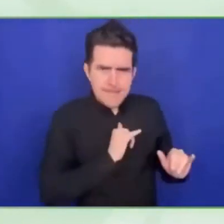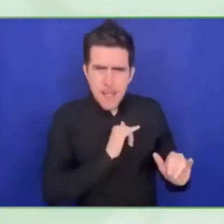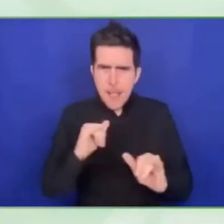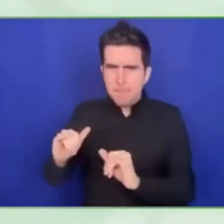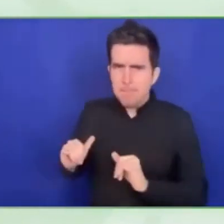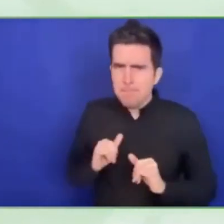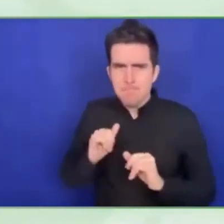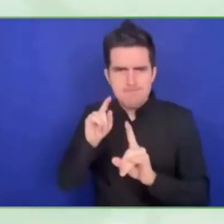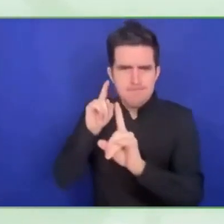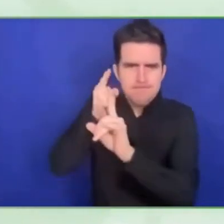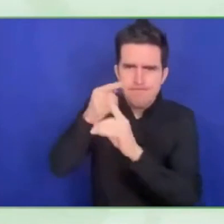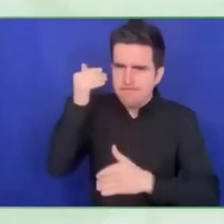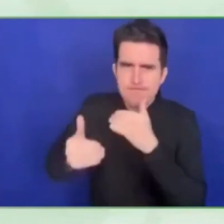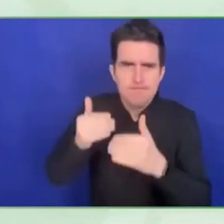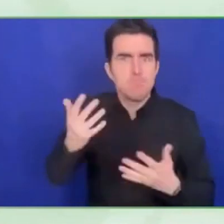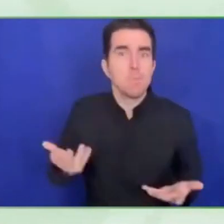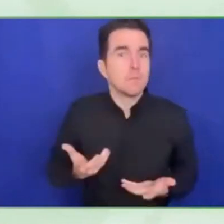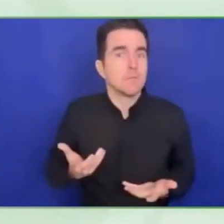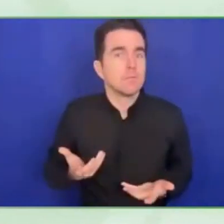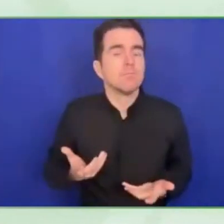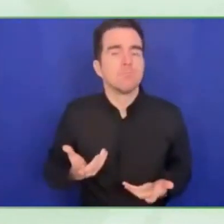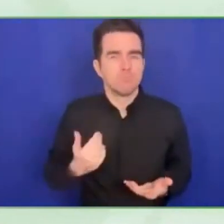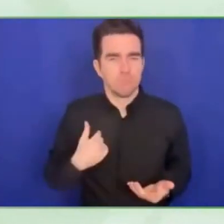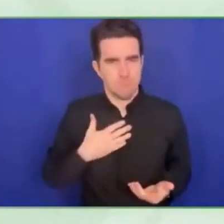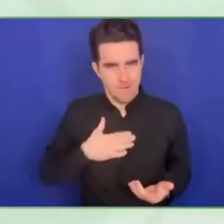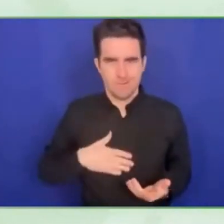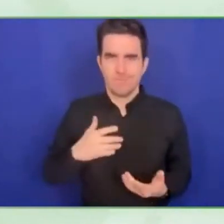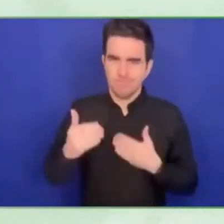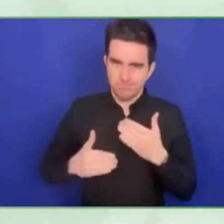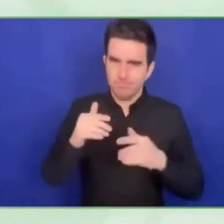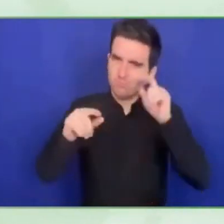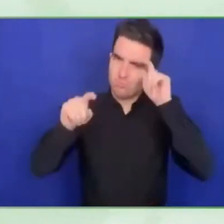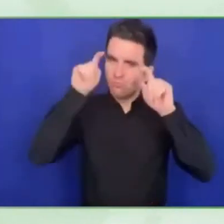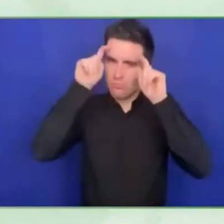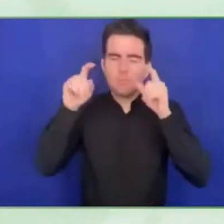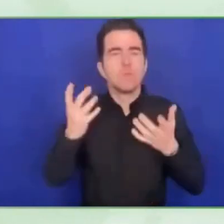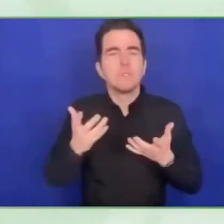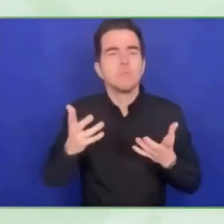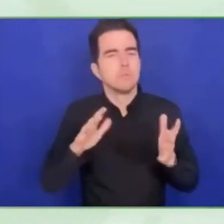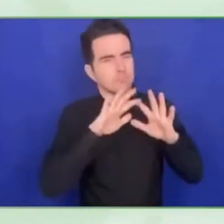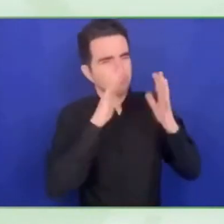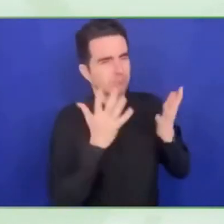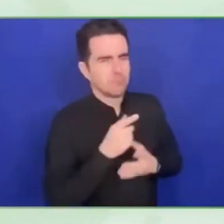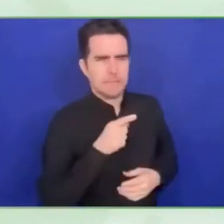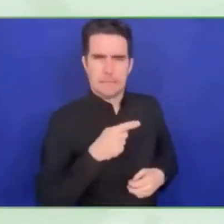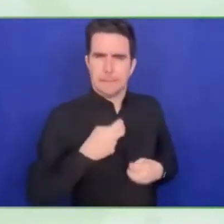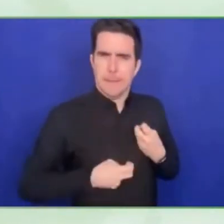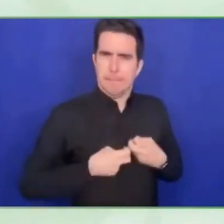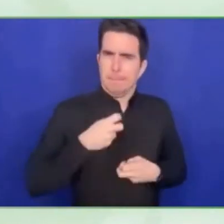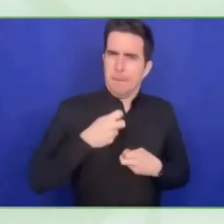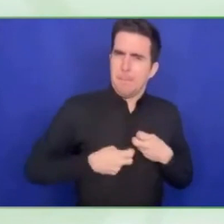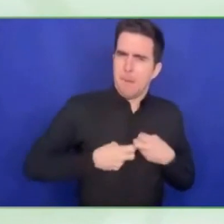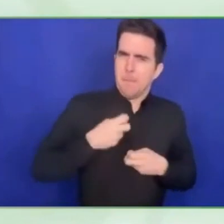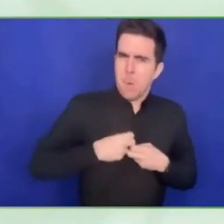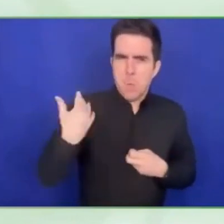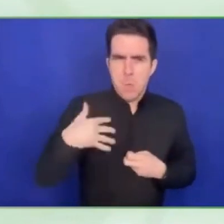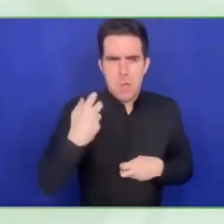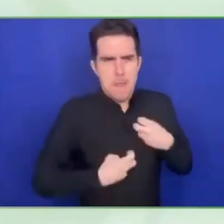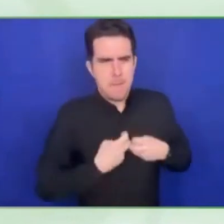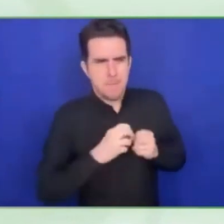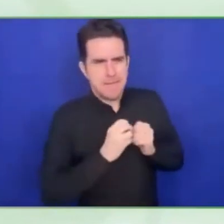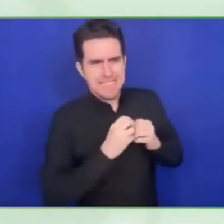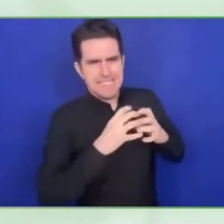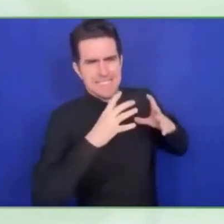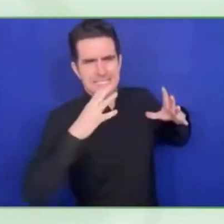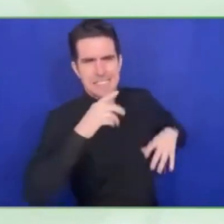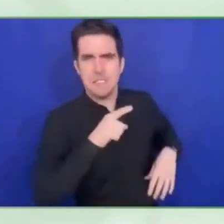unbanked in less than a decade, then we must include persons with disabilities, we must